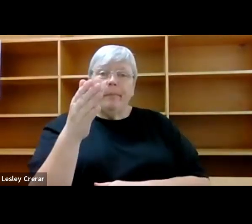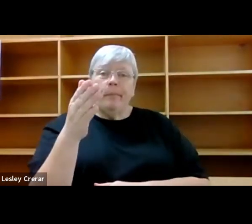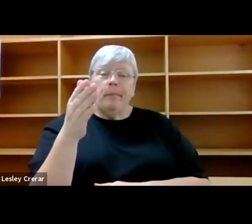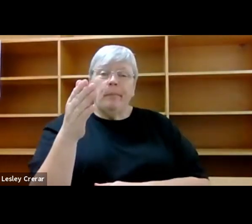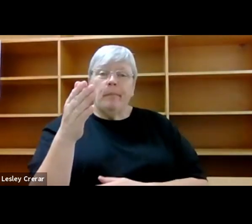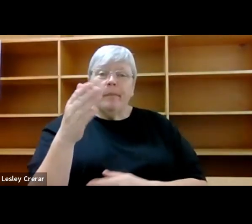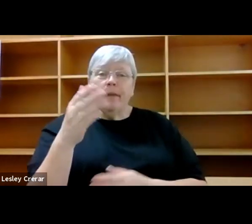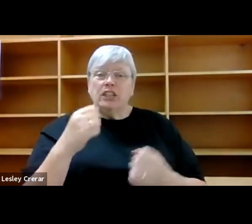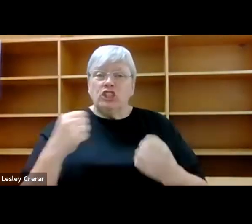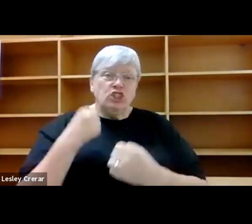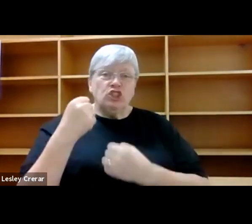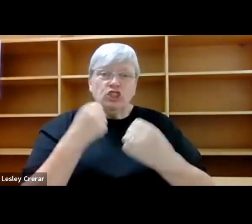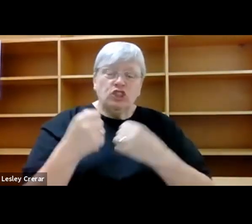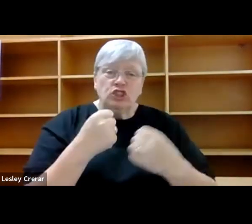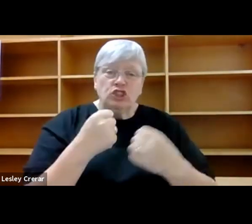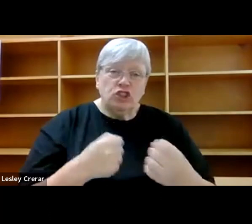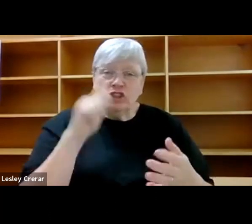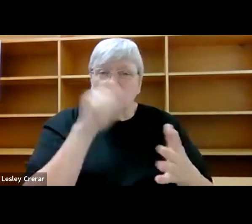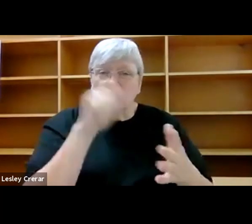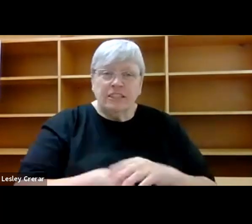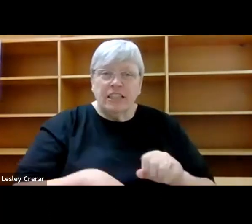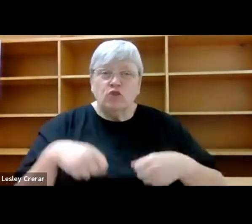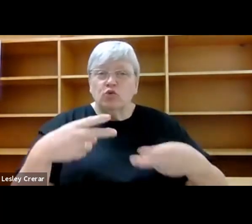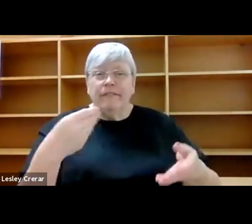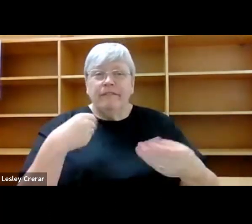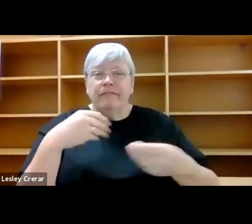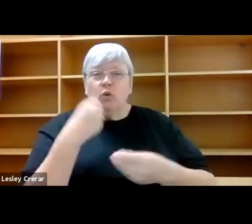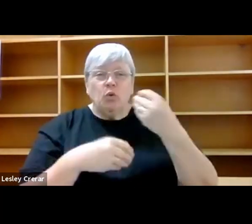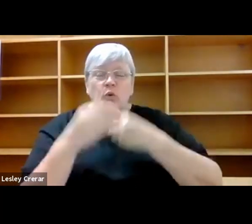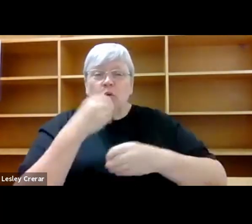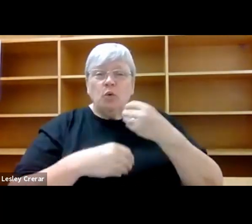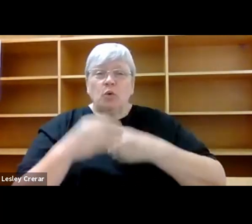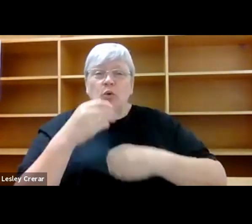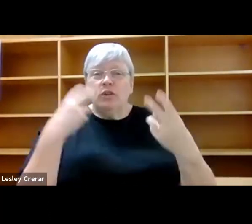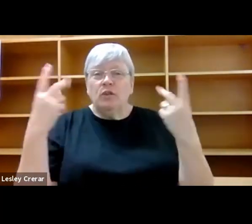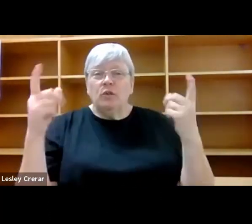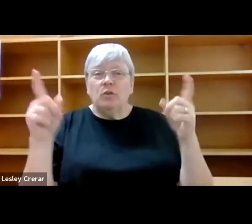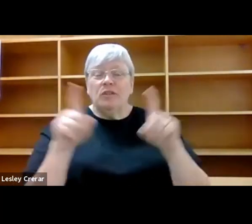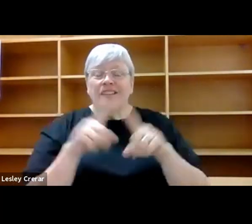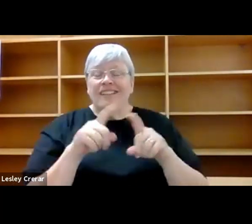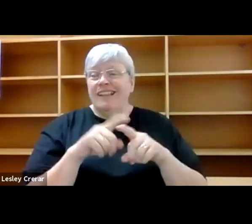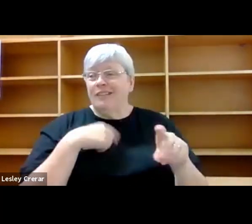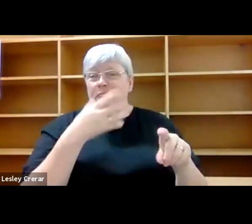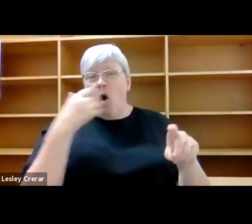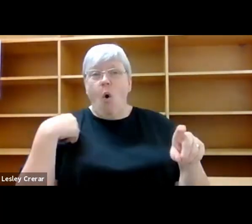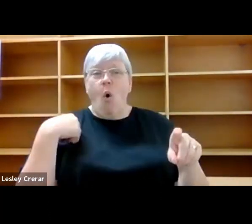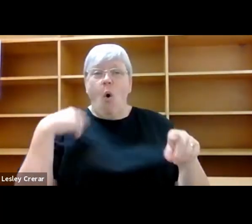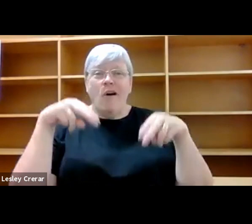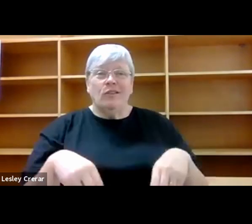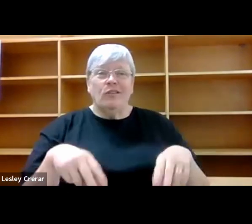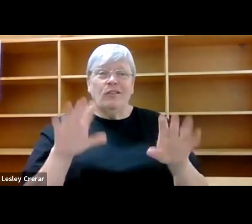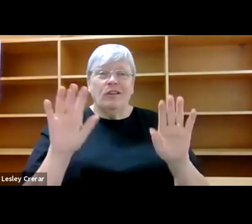bustling with street food sellers in carts that looked uncannily like the Toronto hot dog vendors of my youth. There was no wind,